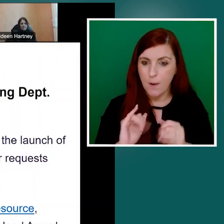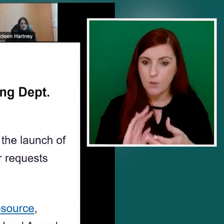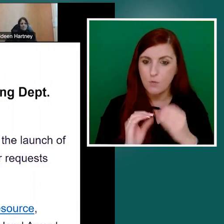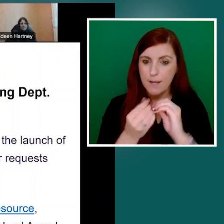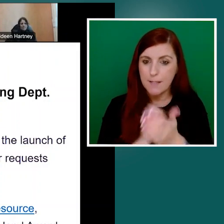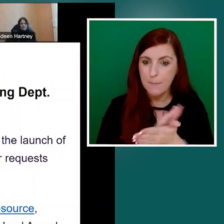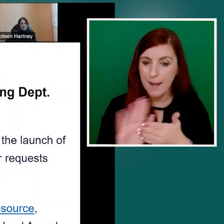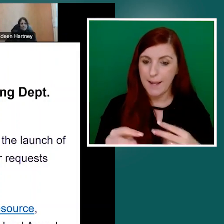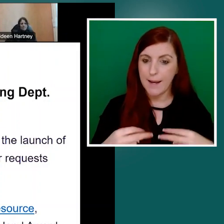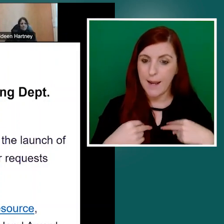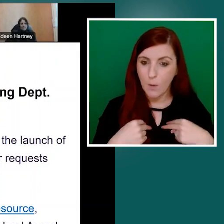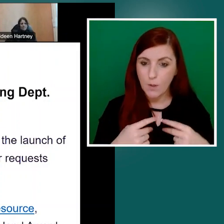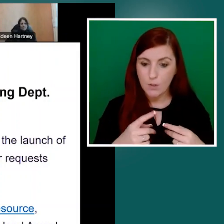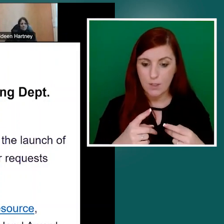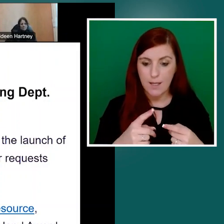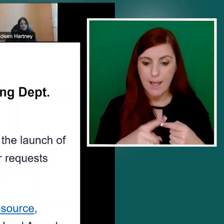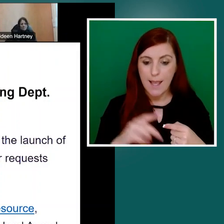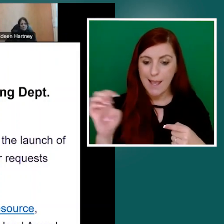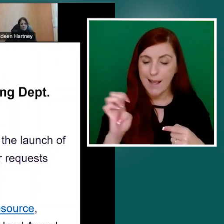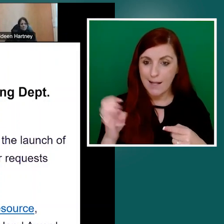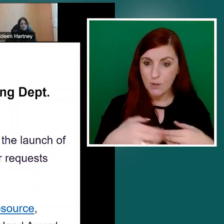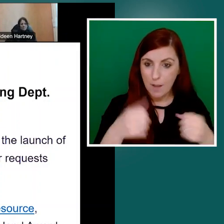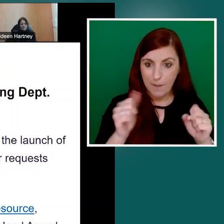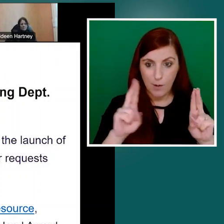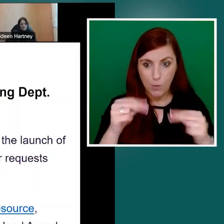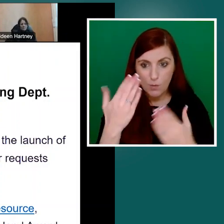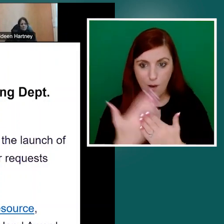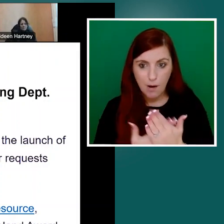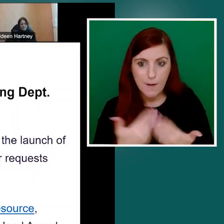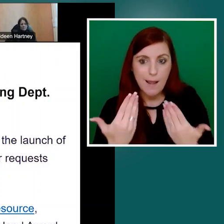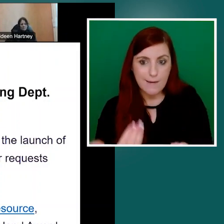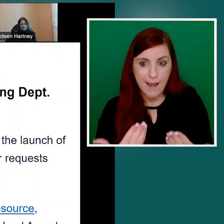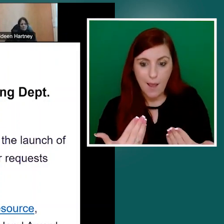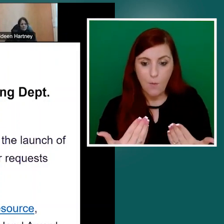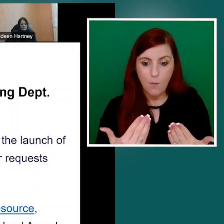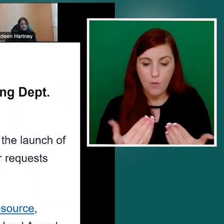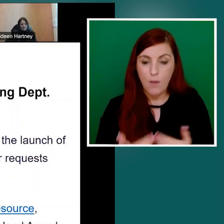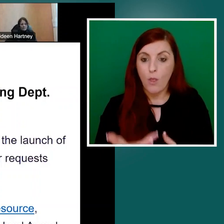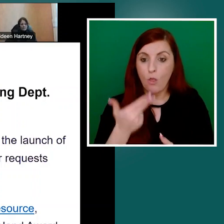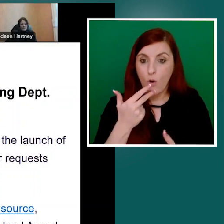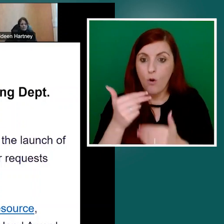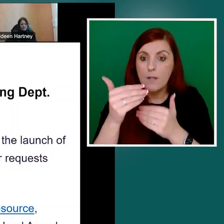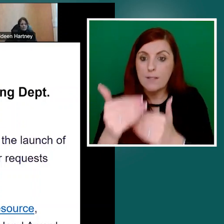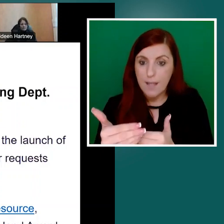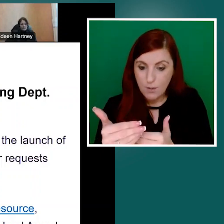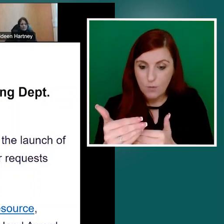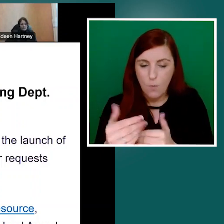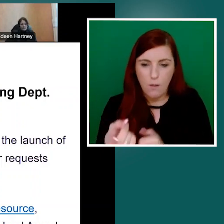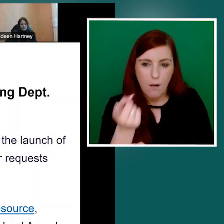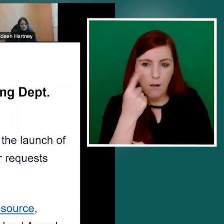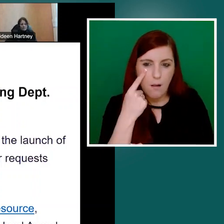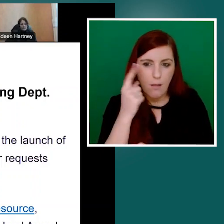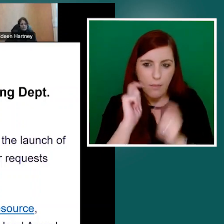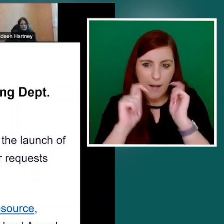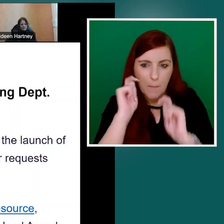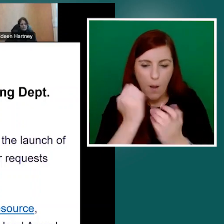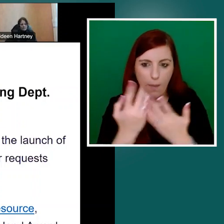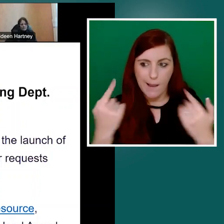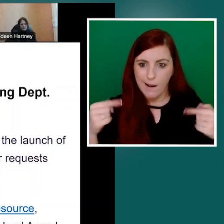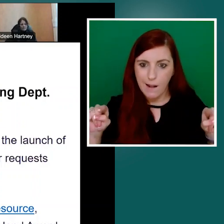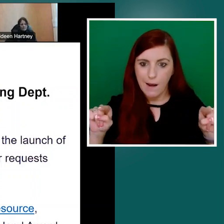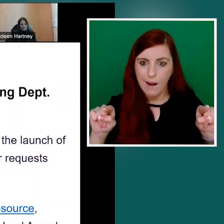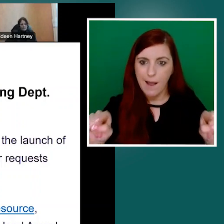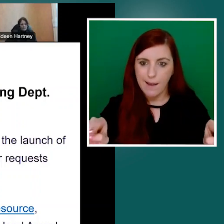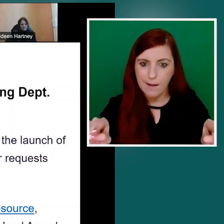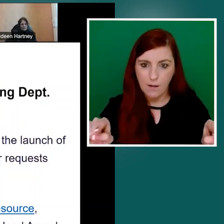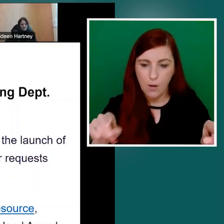kind of the third stage of that and looking at how they can align their future activities with kind of international kind of standards.